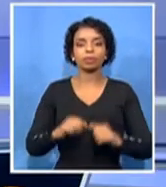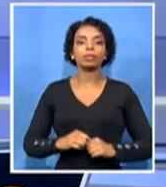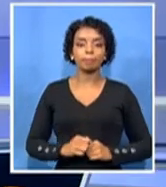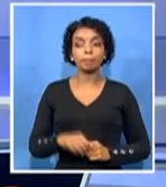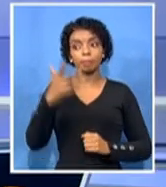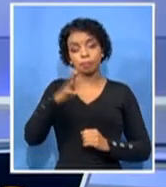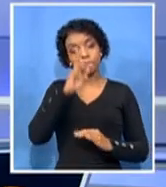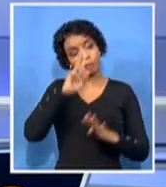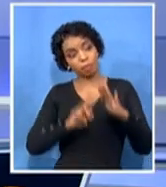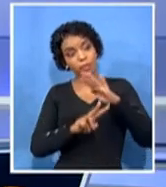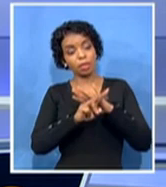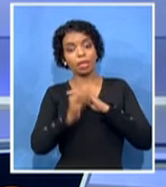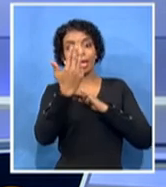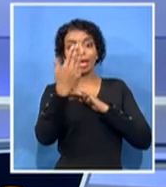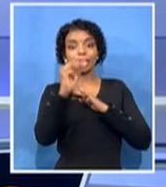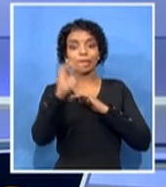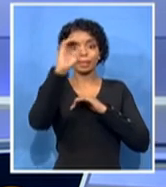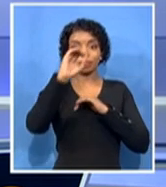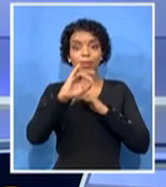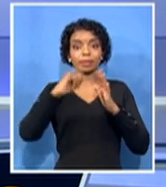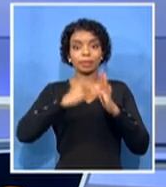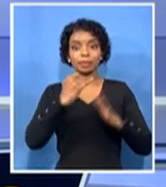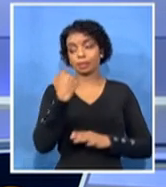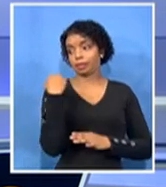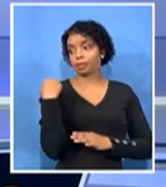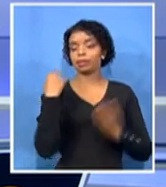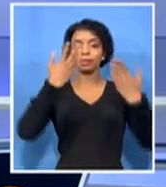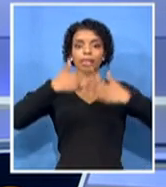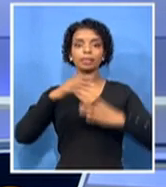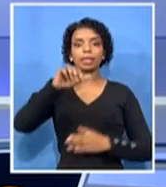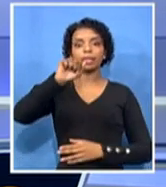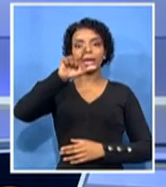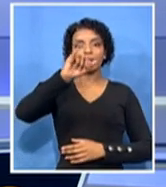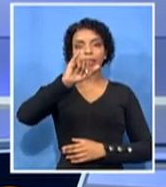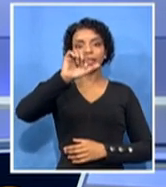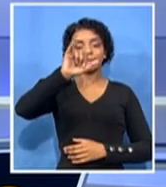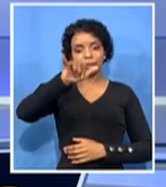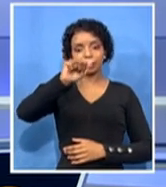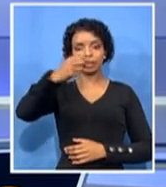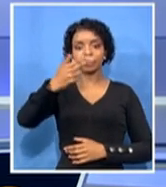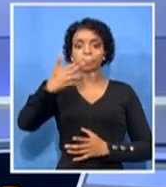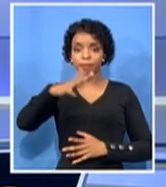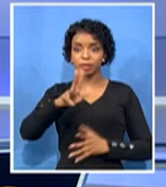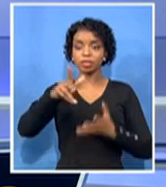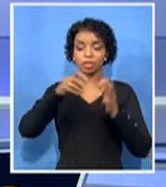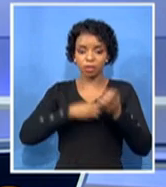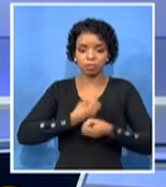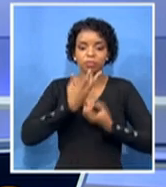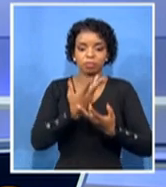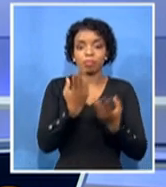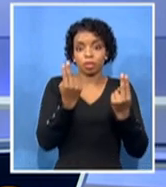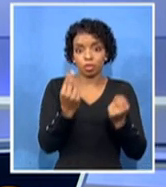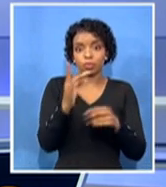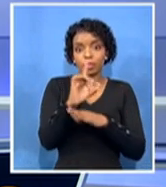night, Ali, I spoke to you and he said, look, there's new data that has just come in and particular interest for South Africans would be data relating to the